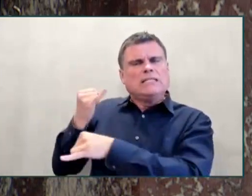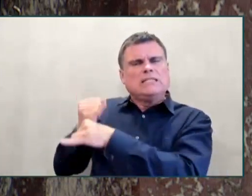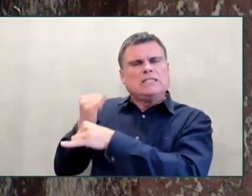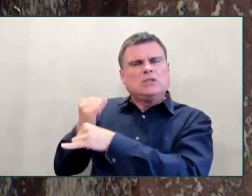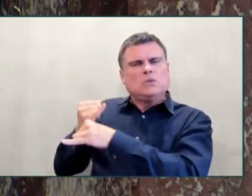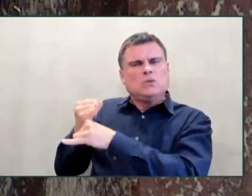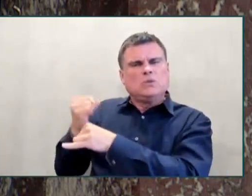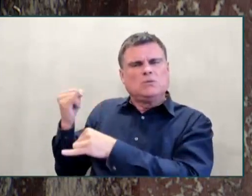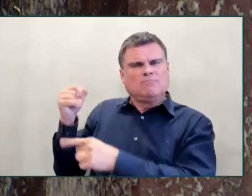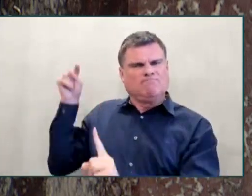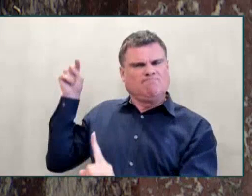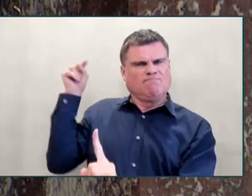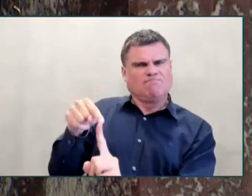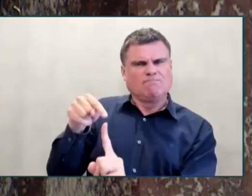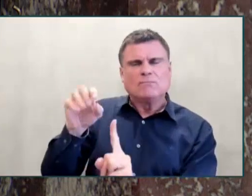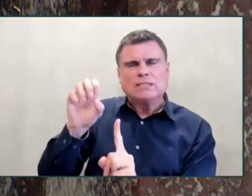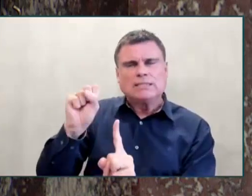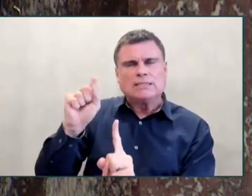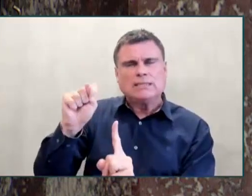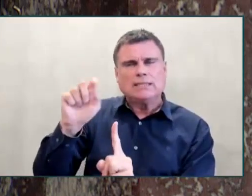Church in their community.